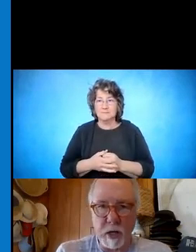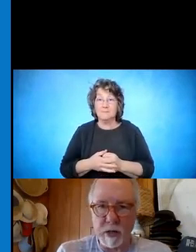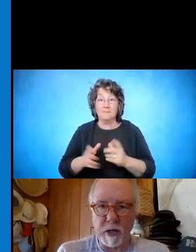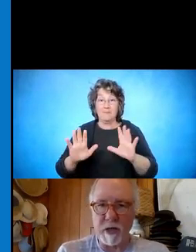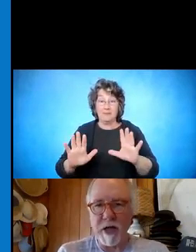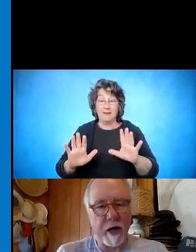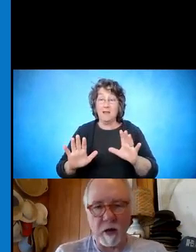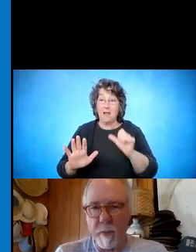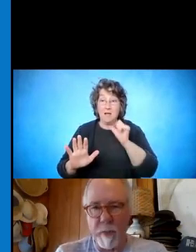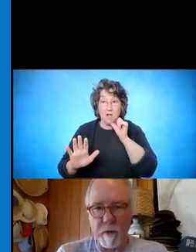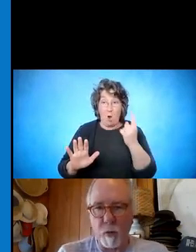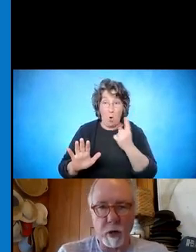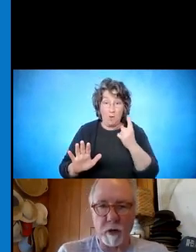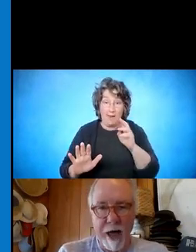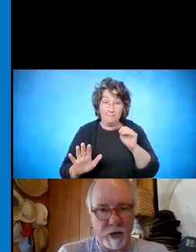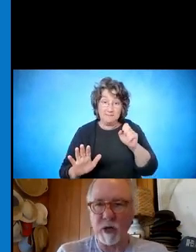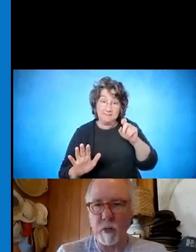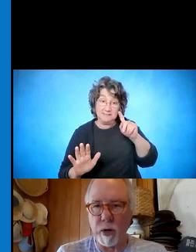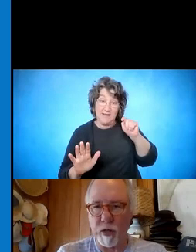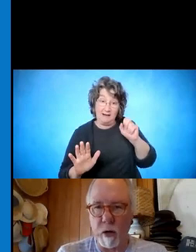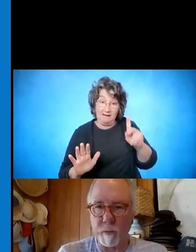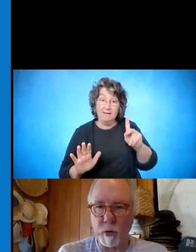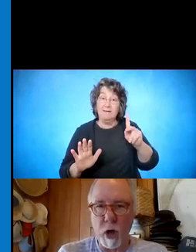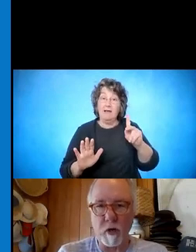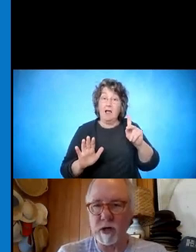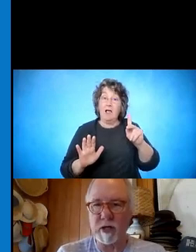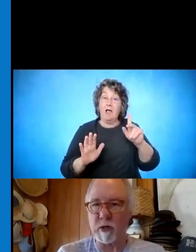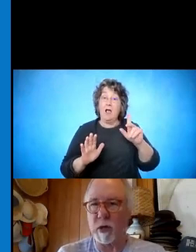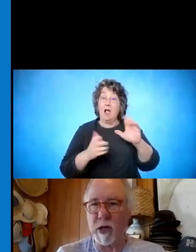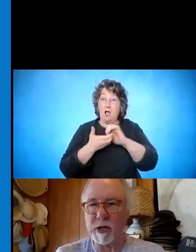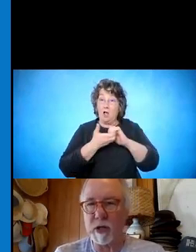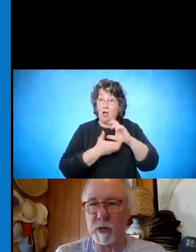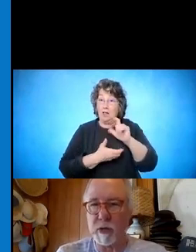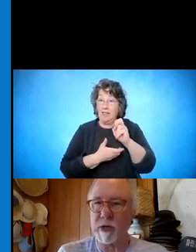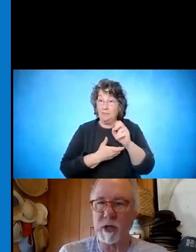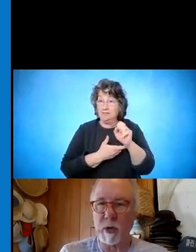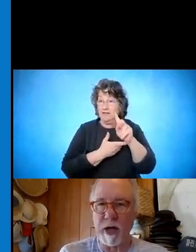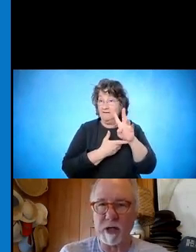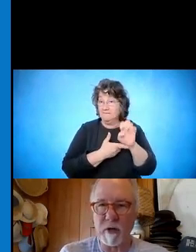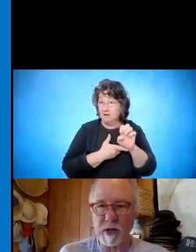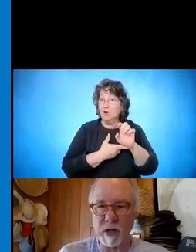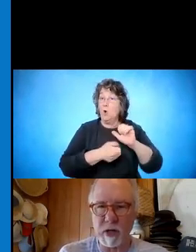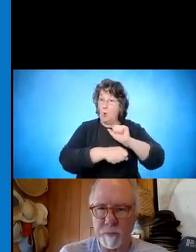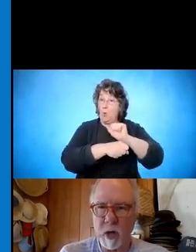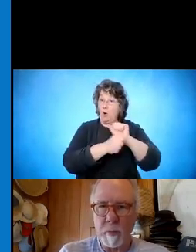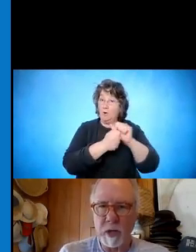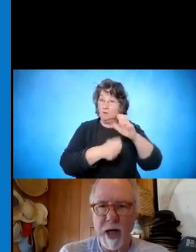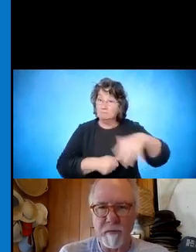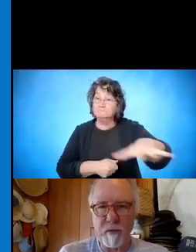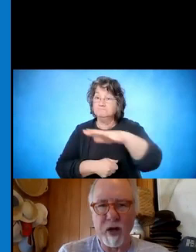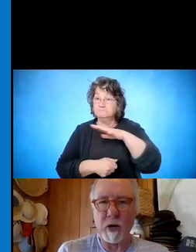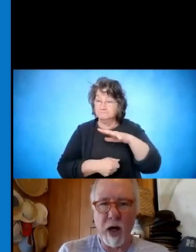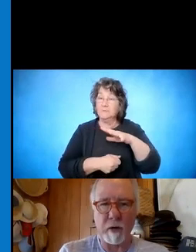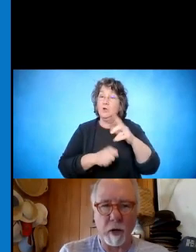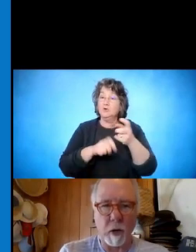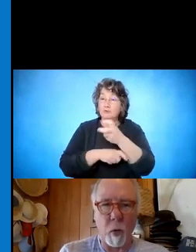only does Intact Collaborative work nationally with with all the states in relation to transition related services, but they